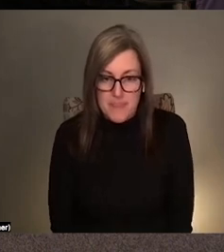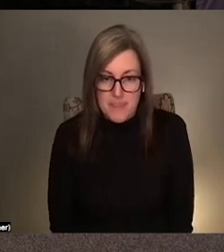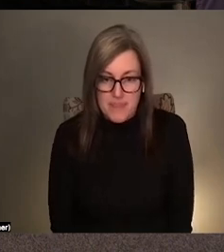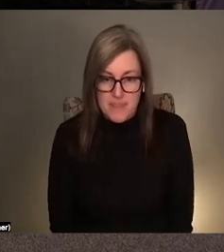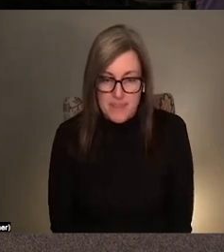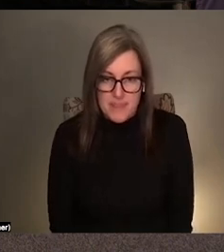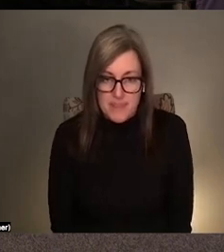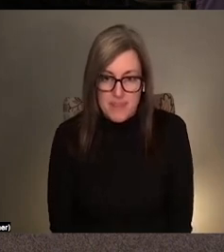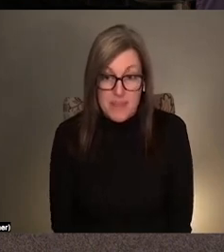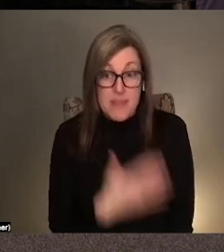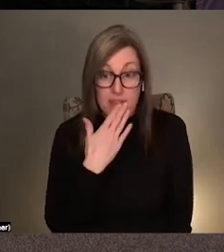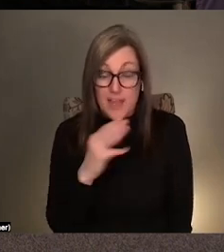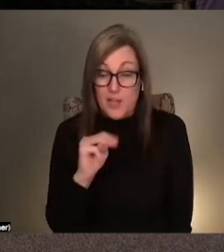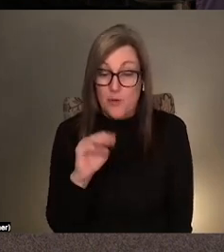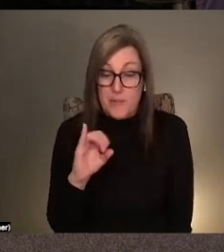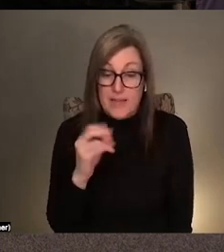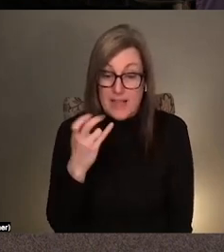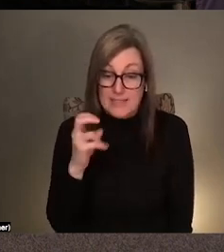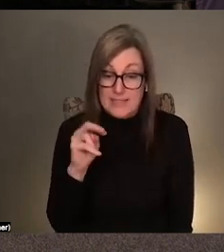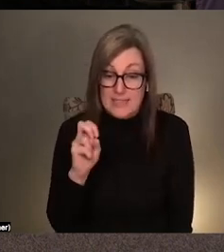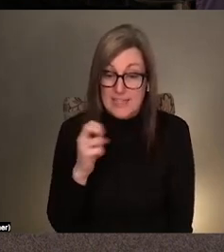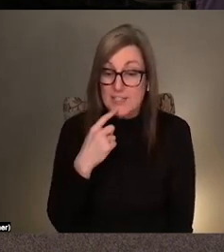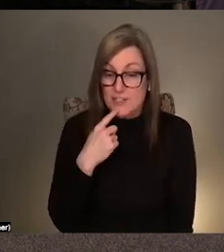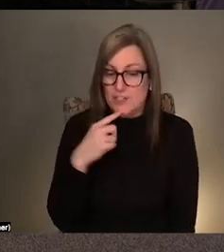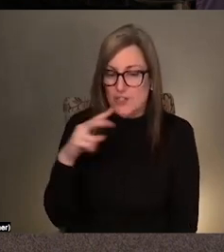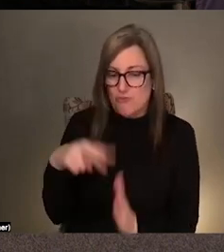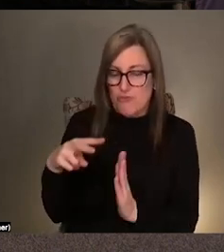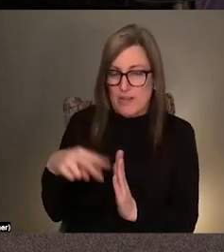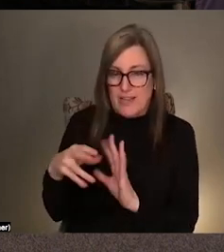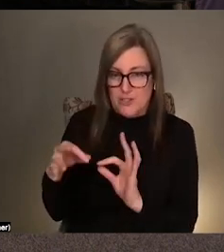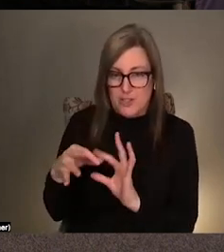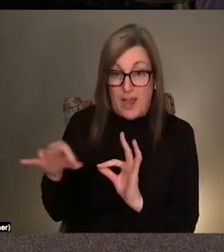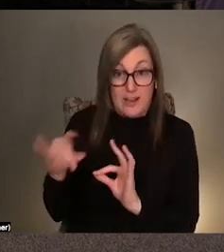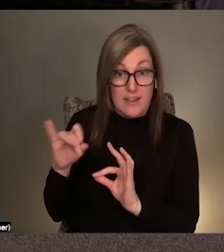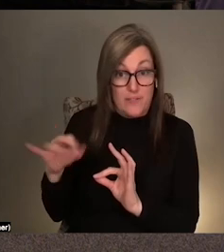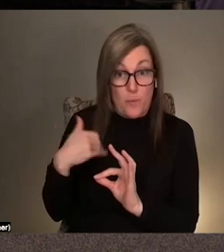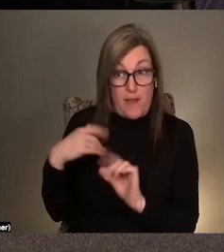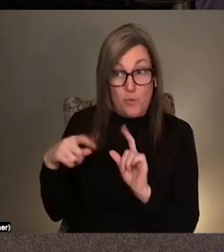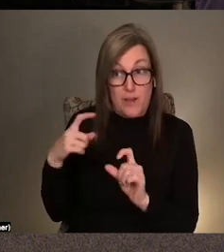um, um, thanks Mackenzie. Feel free to use the Q and A button for any questions.